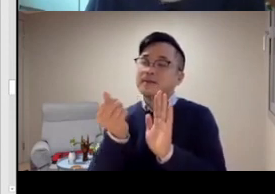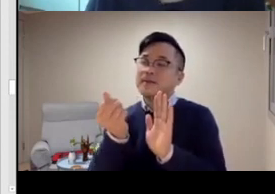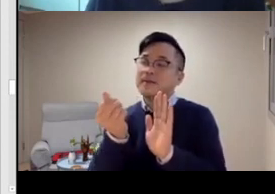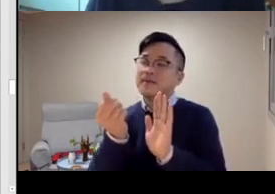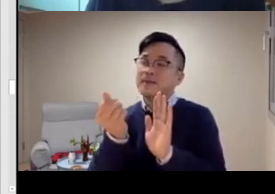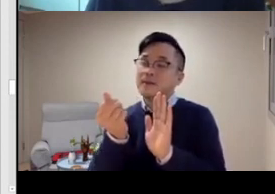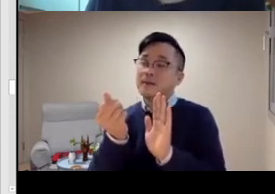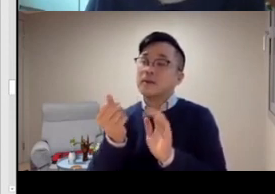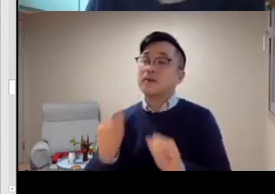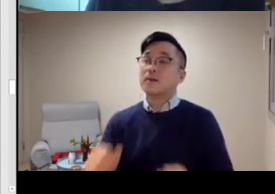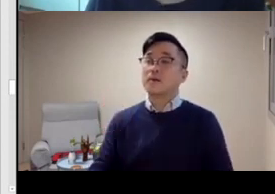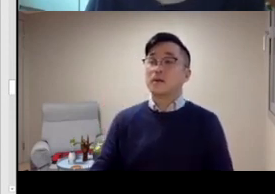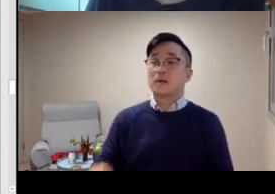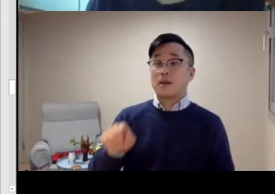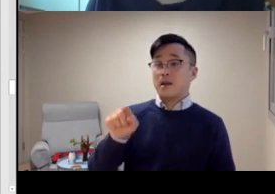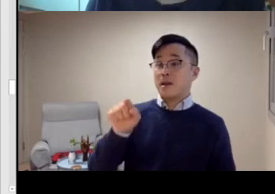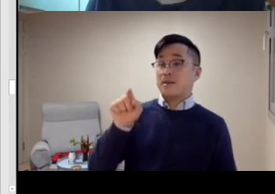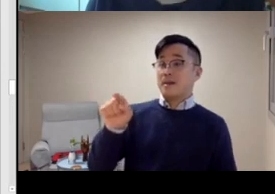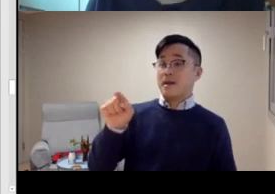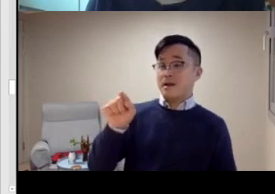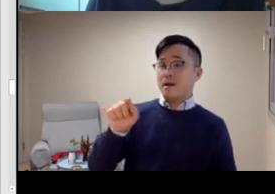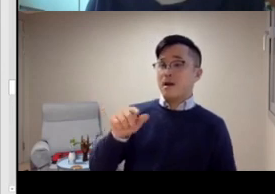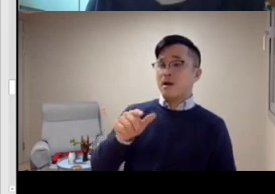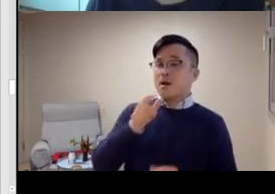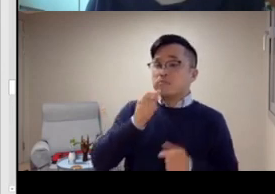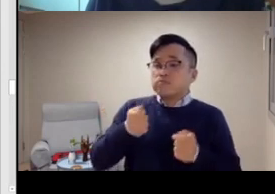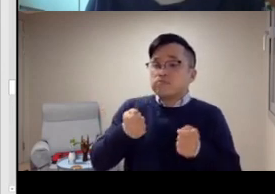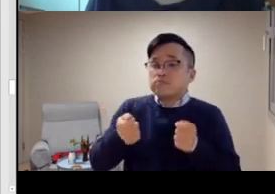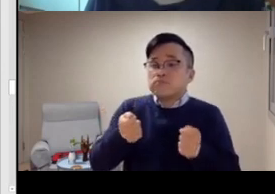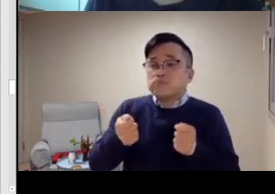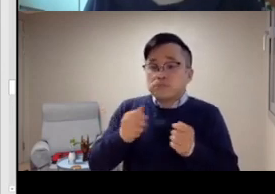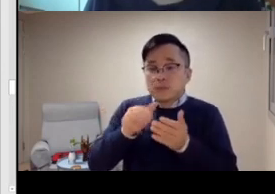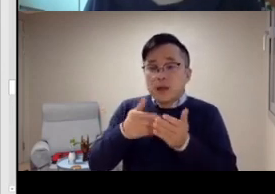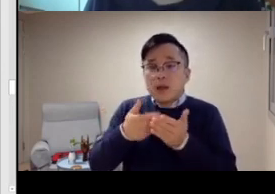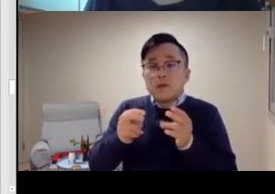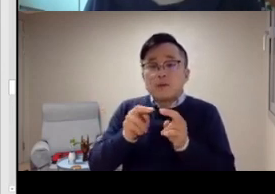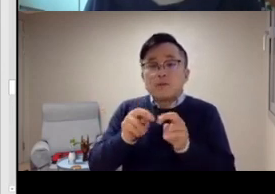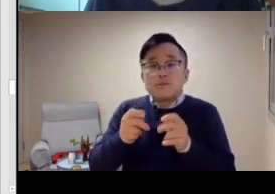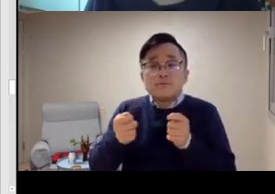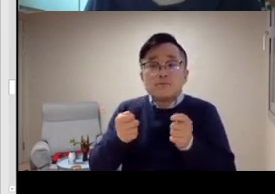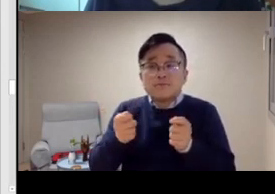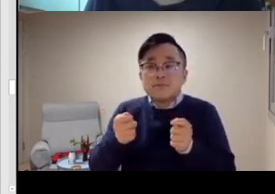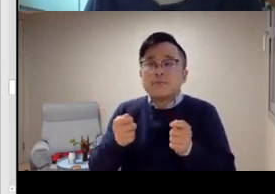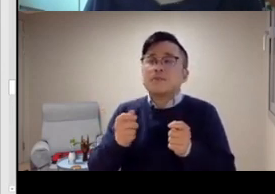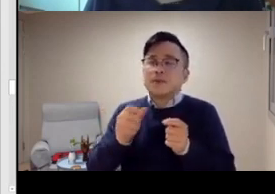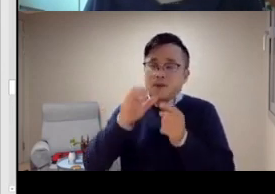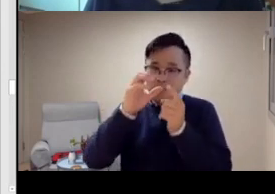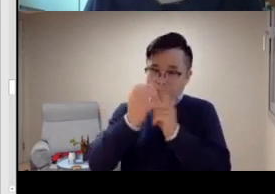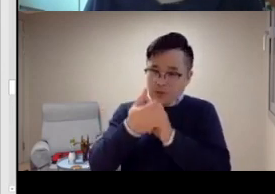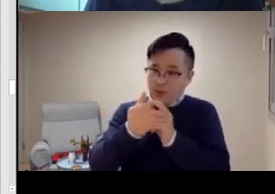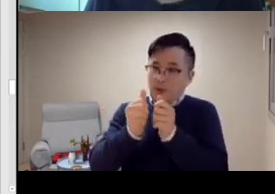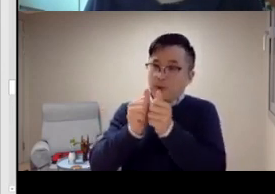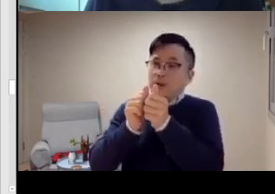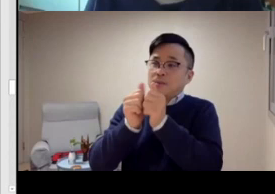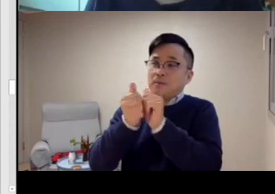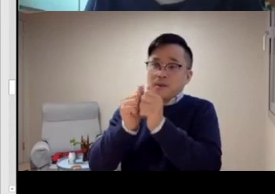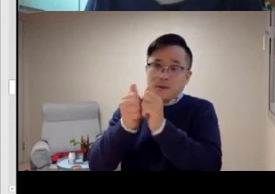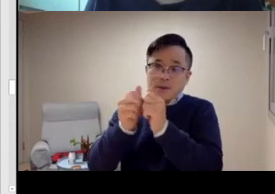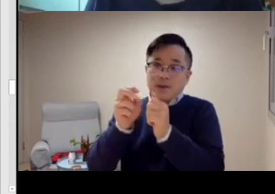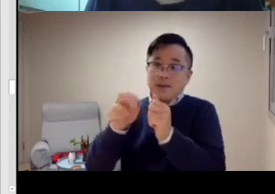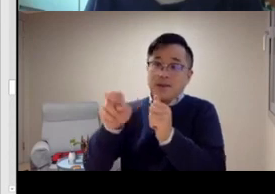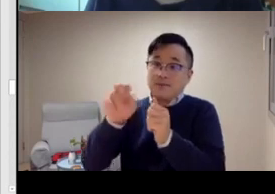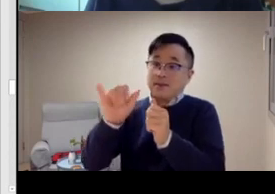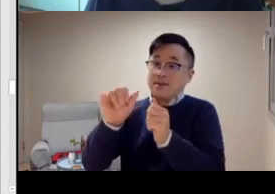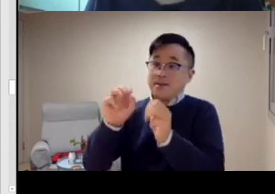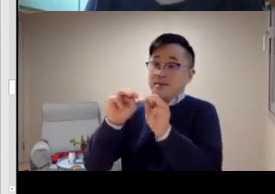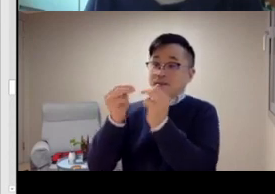But on the negative side, we do have some negative views from the deaf community. The control of